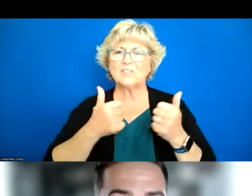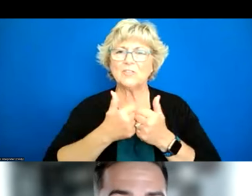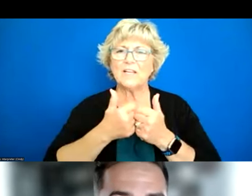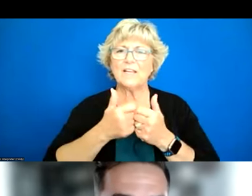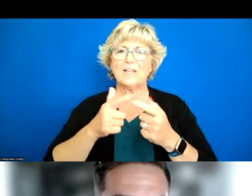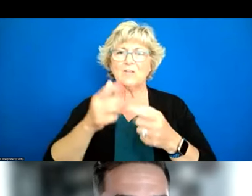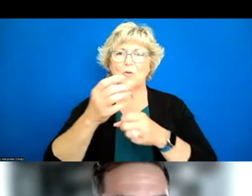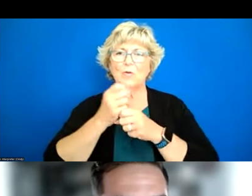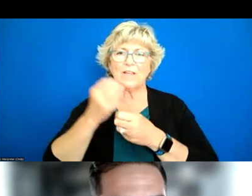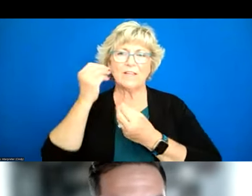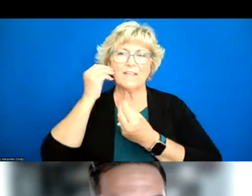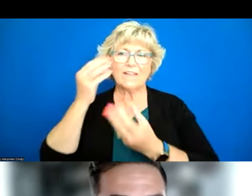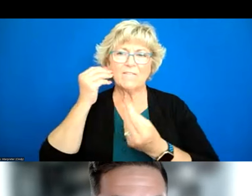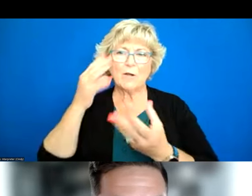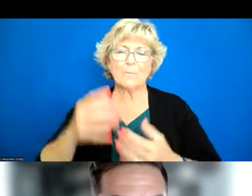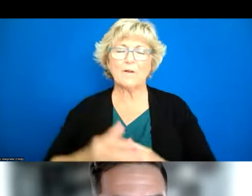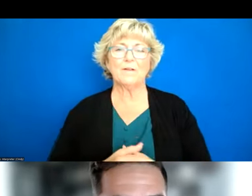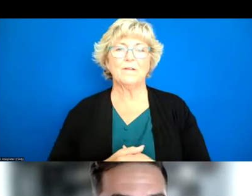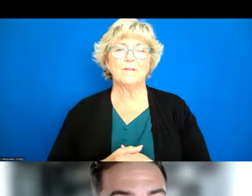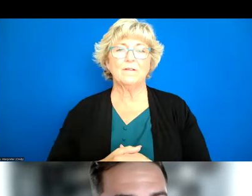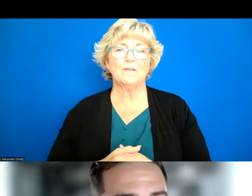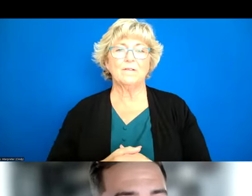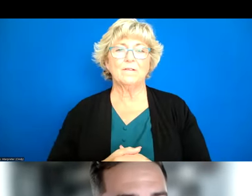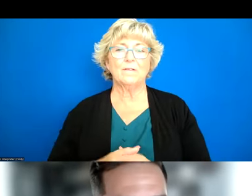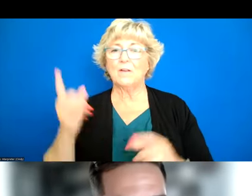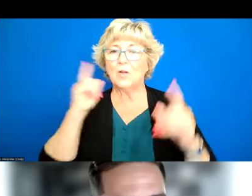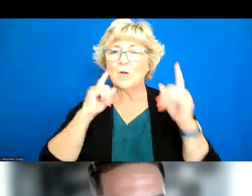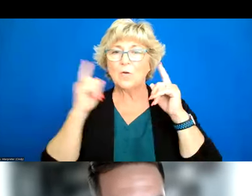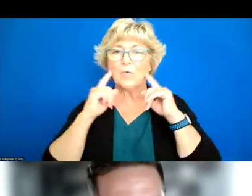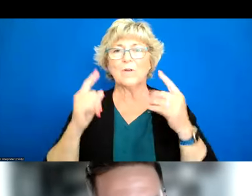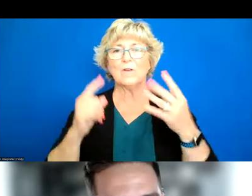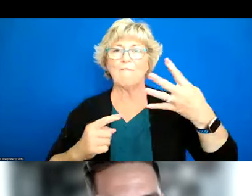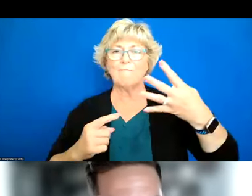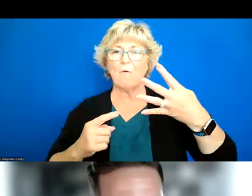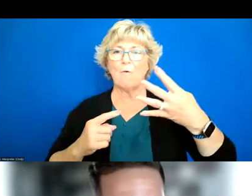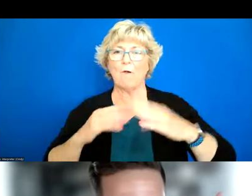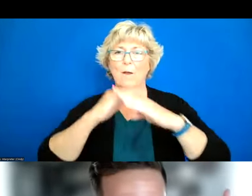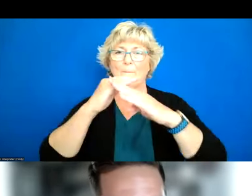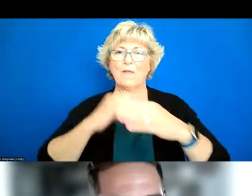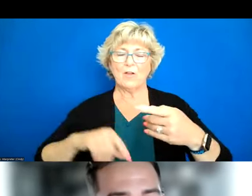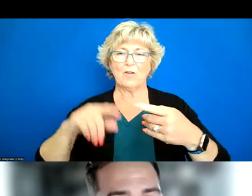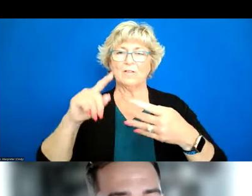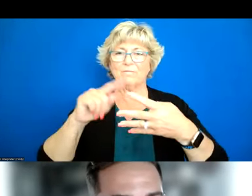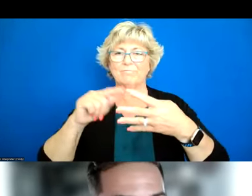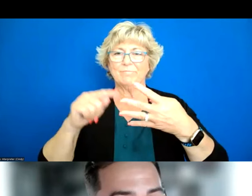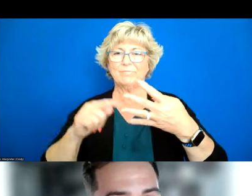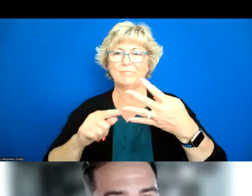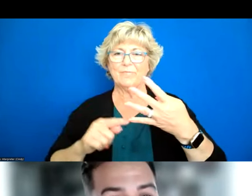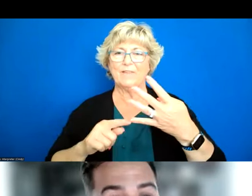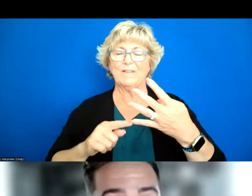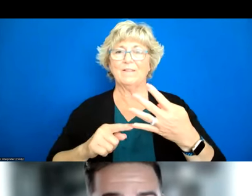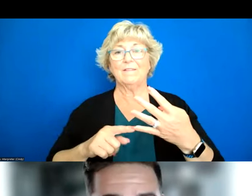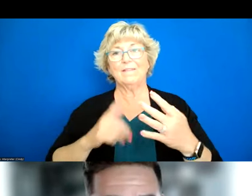this demographic data and we heard uh four consistent barriers there's these really intense legal